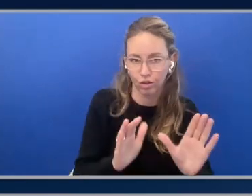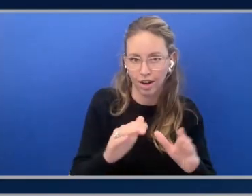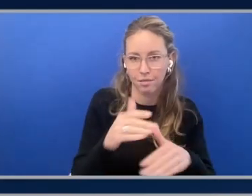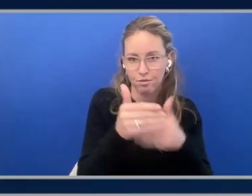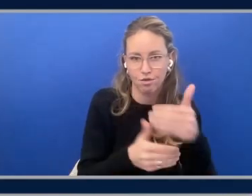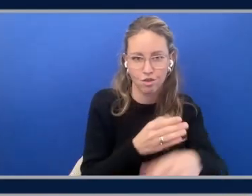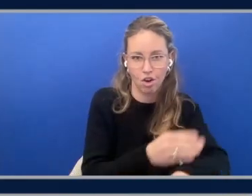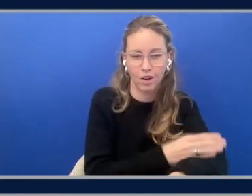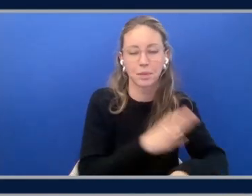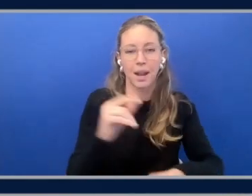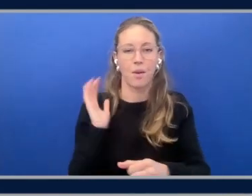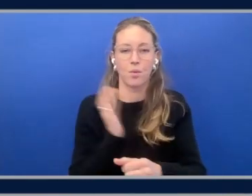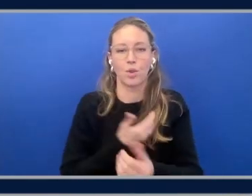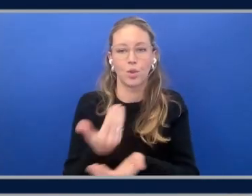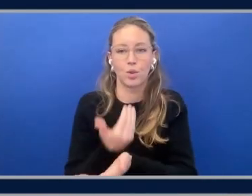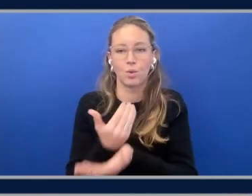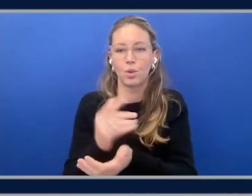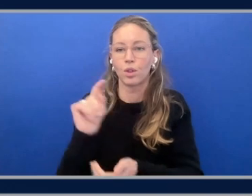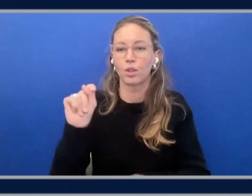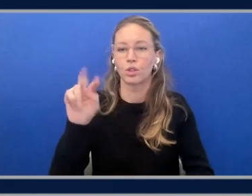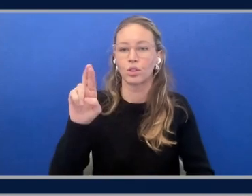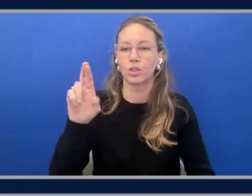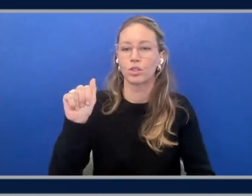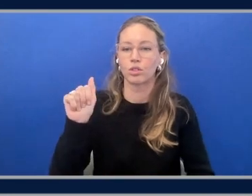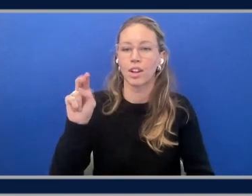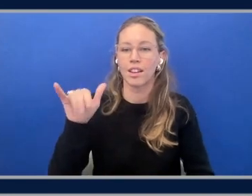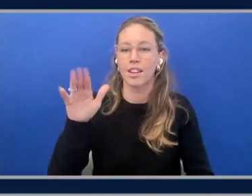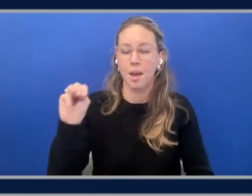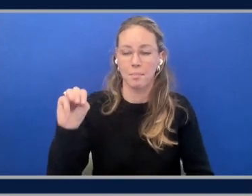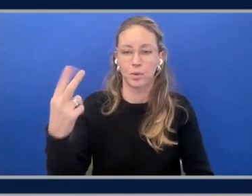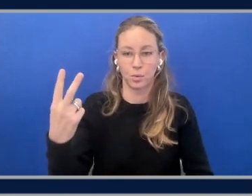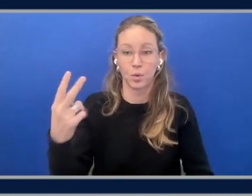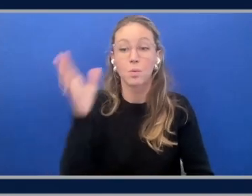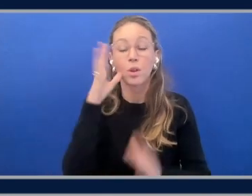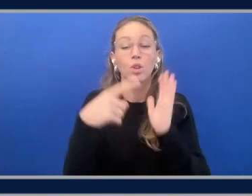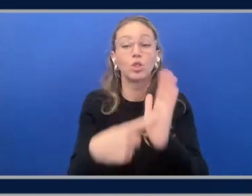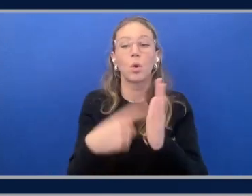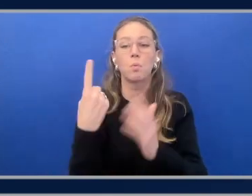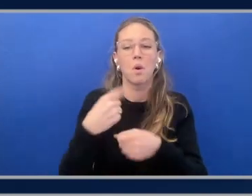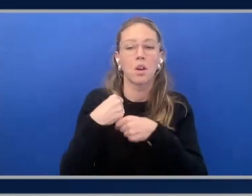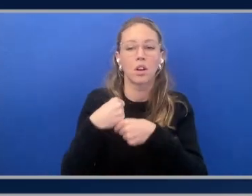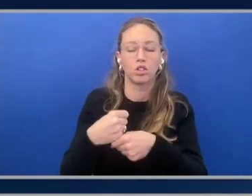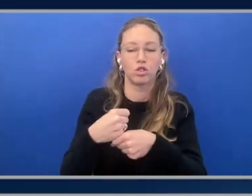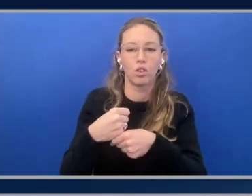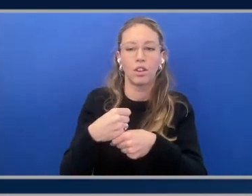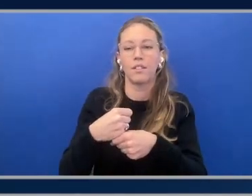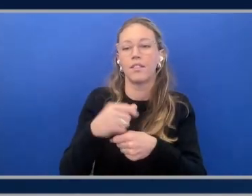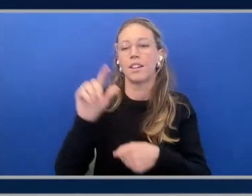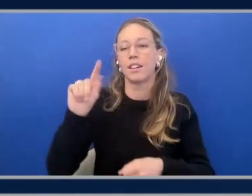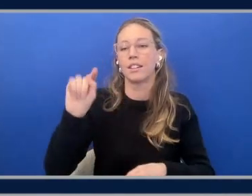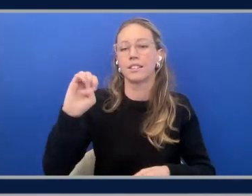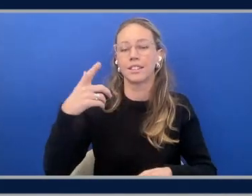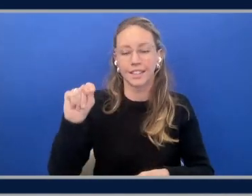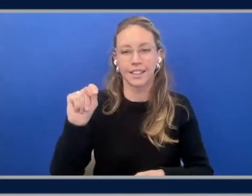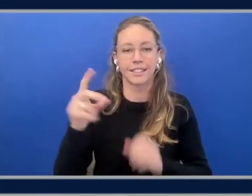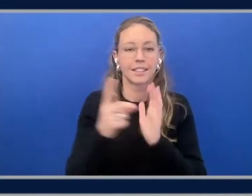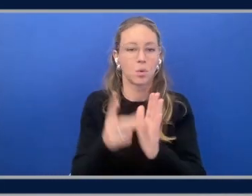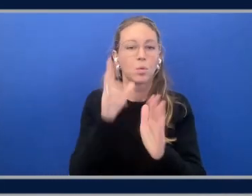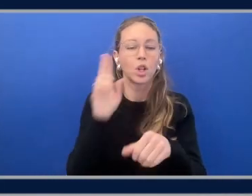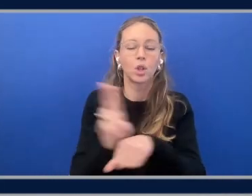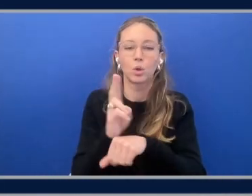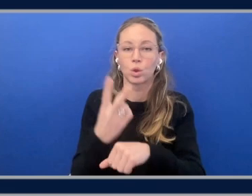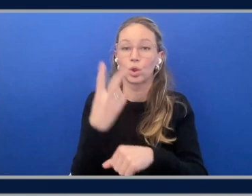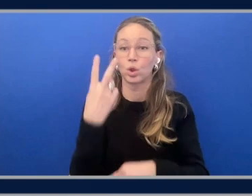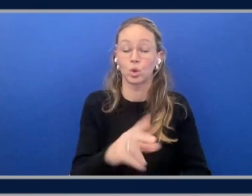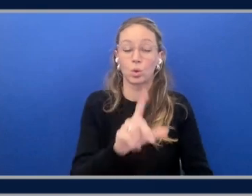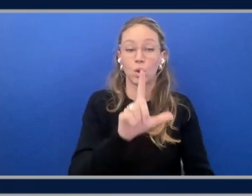the latest generation. So what we've done here, we've got two options. We're going to show you a generative text demo, which will actually use two llama models side by